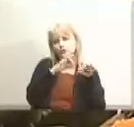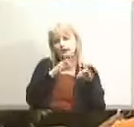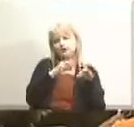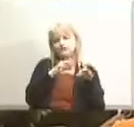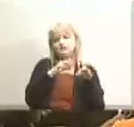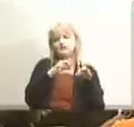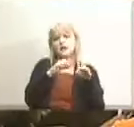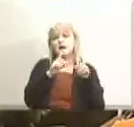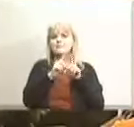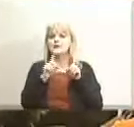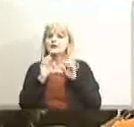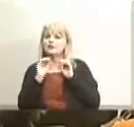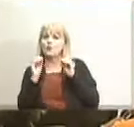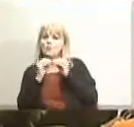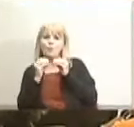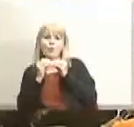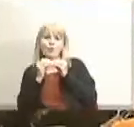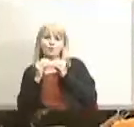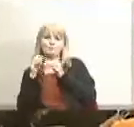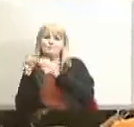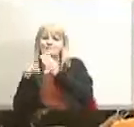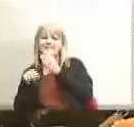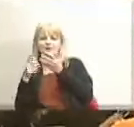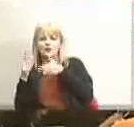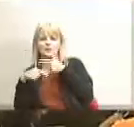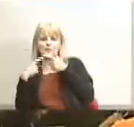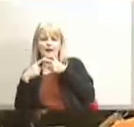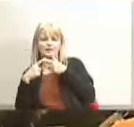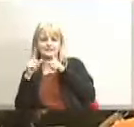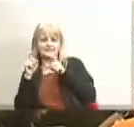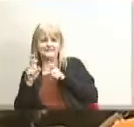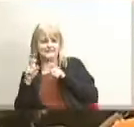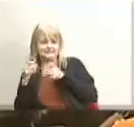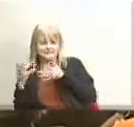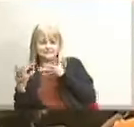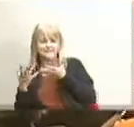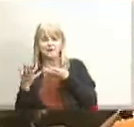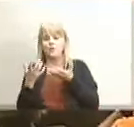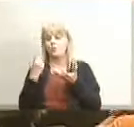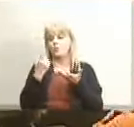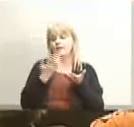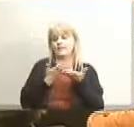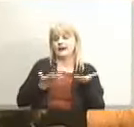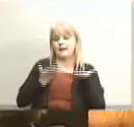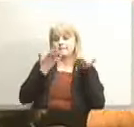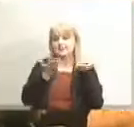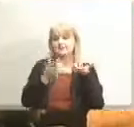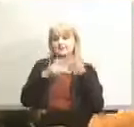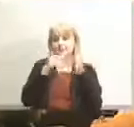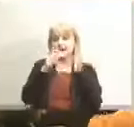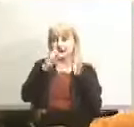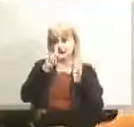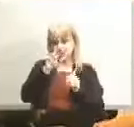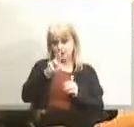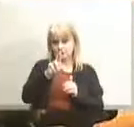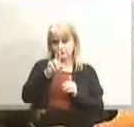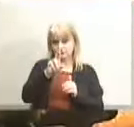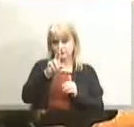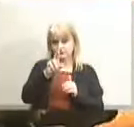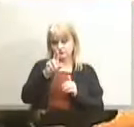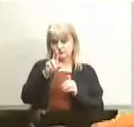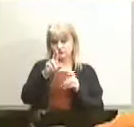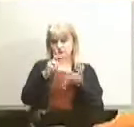throughout the test well those are little technical things one thing i did bring up to him was also how we count our